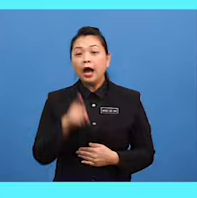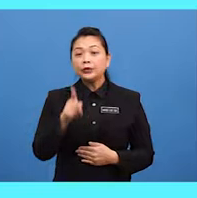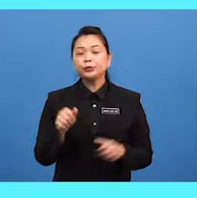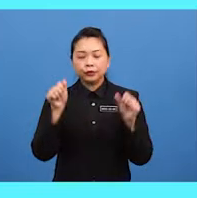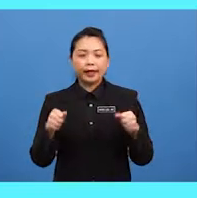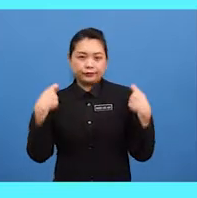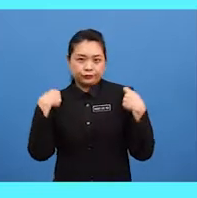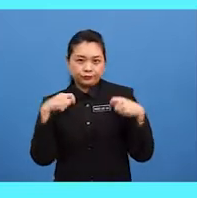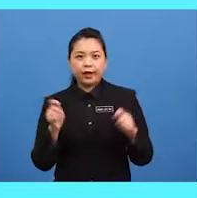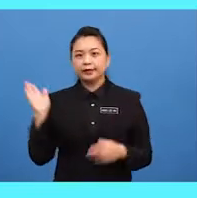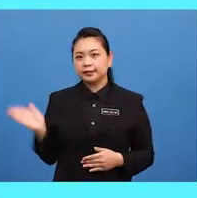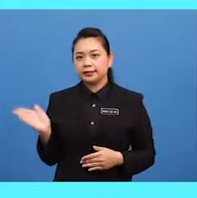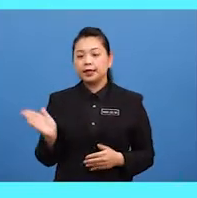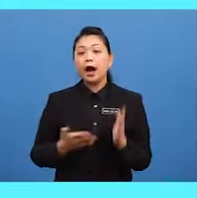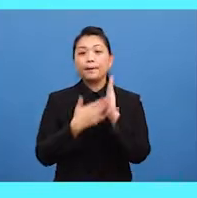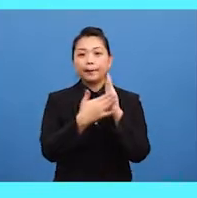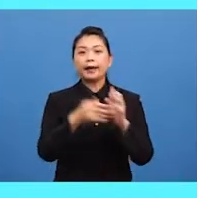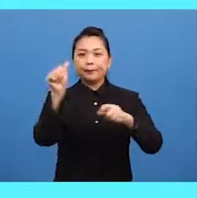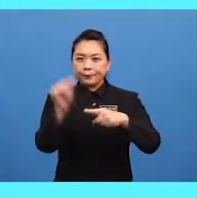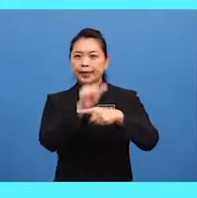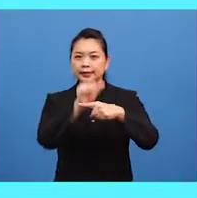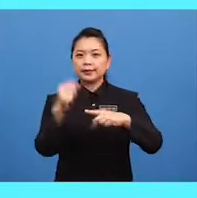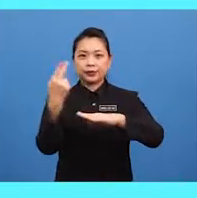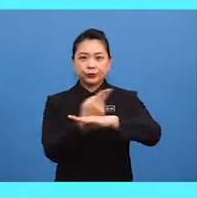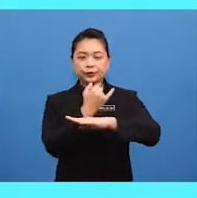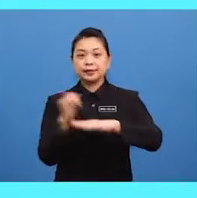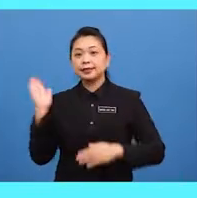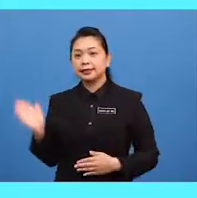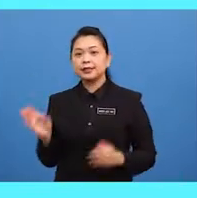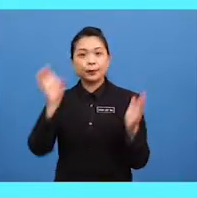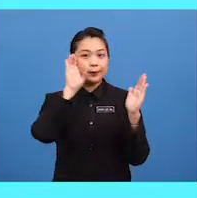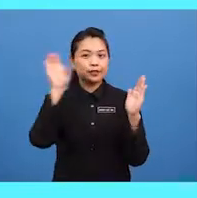try this by practicing using this picture